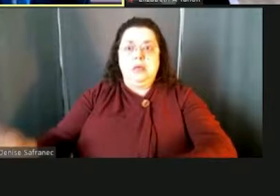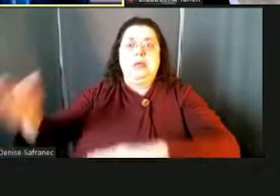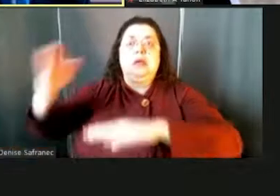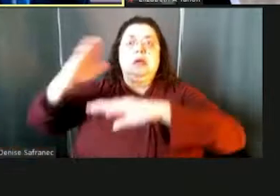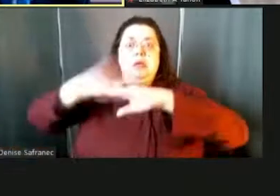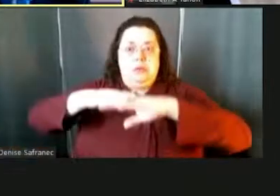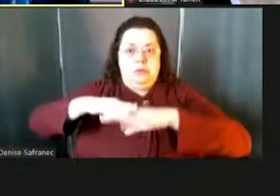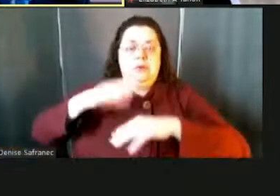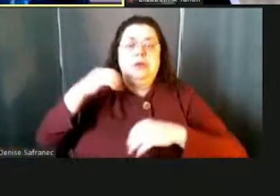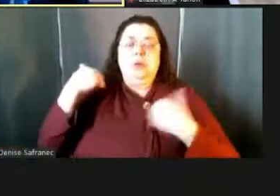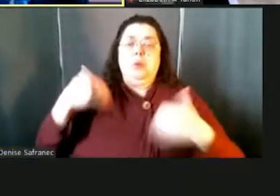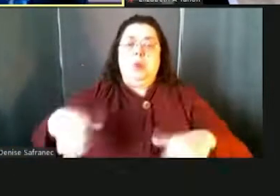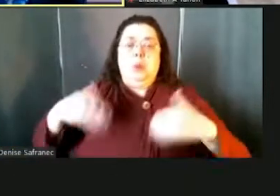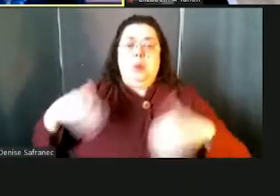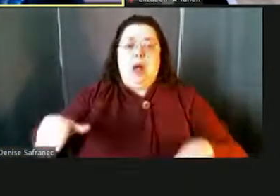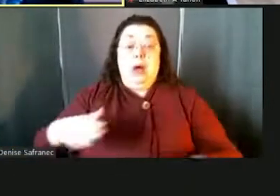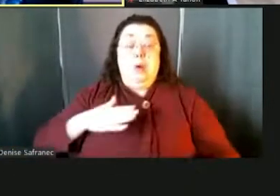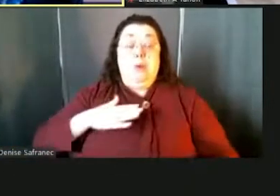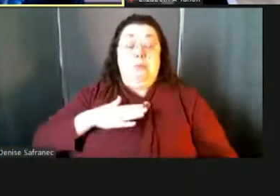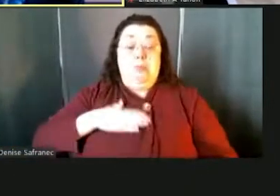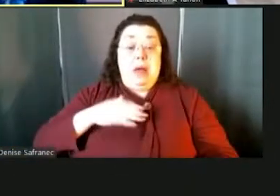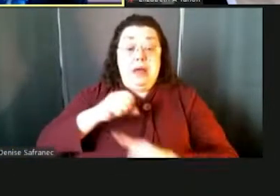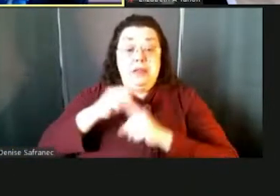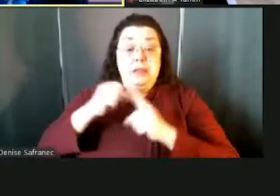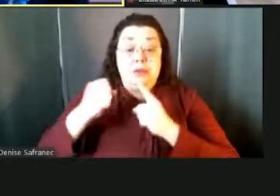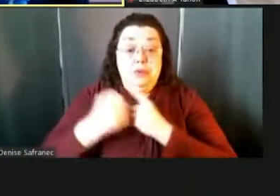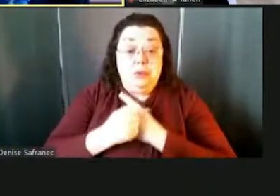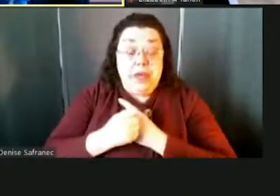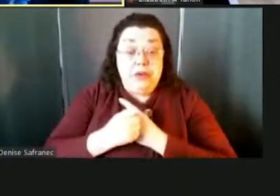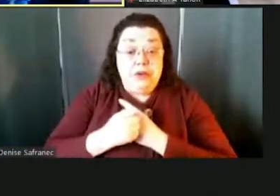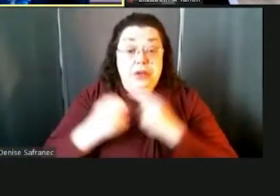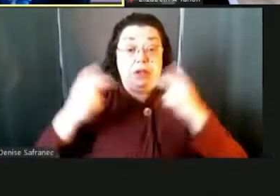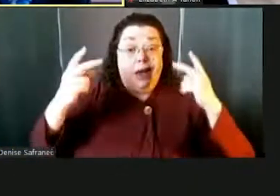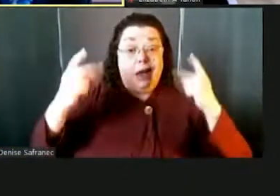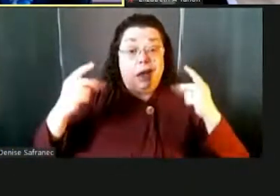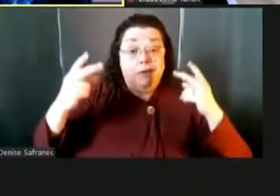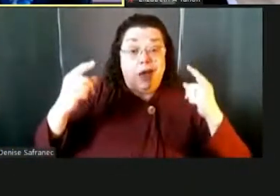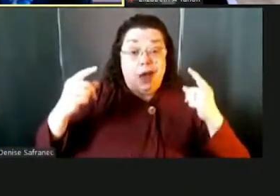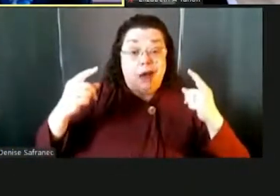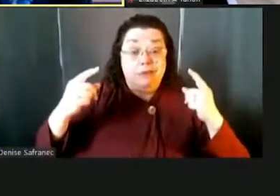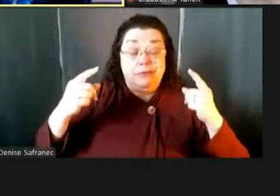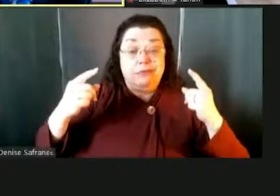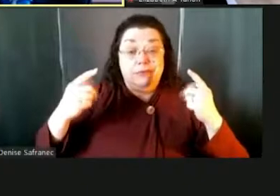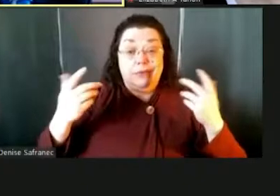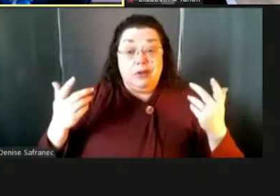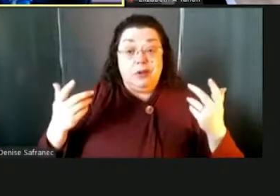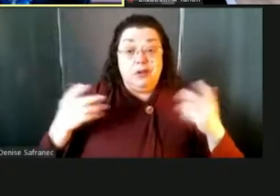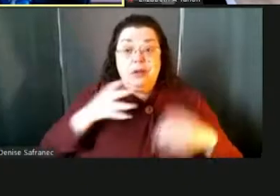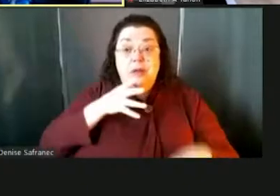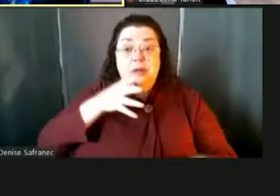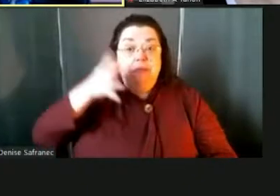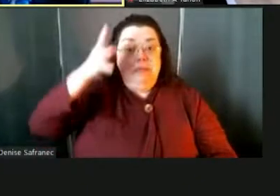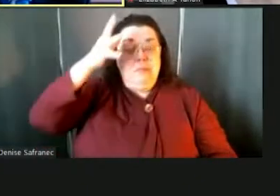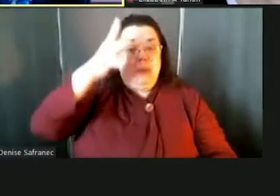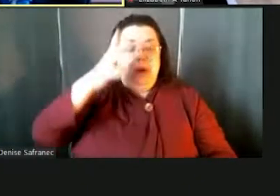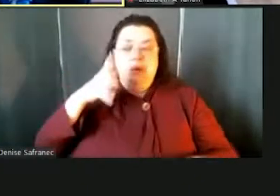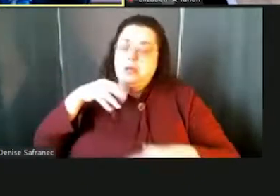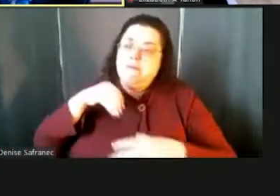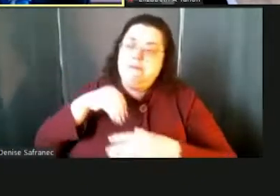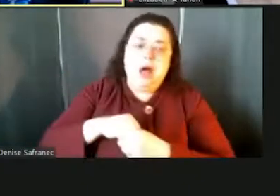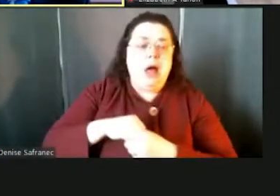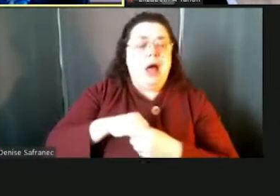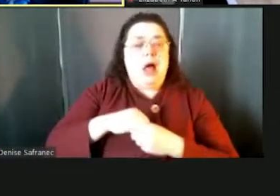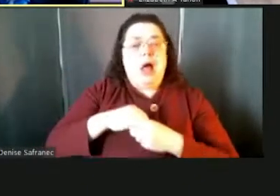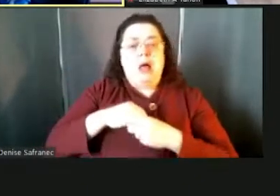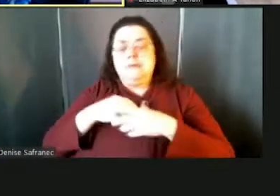my situation with a hybrid model currently operating at the elementary school level, our parents have been very resourceful